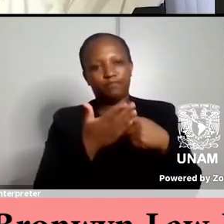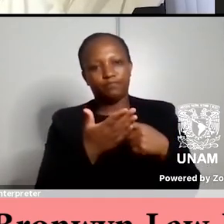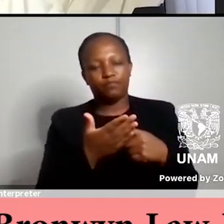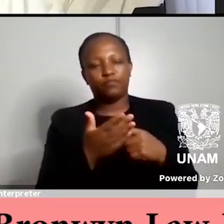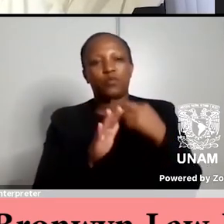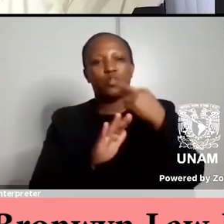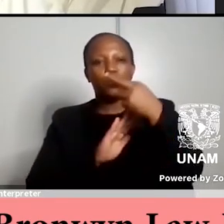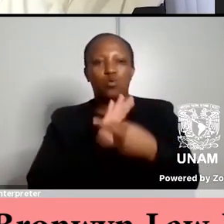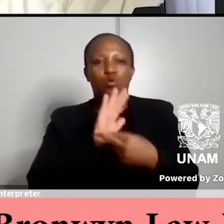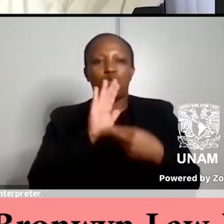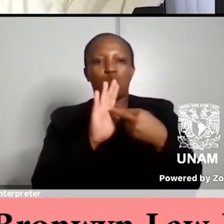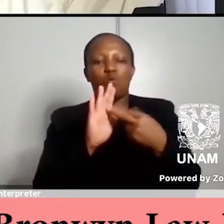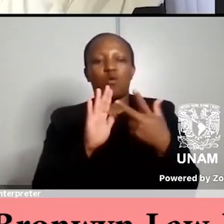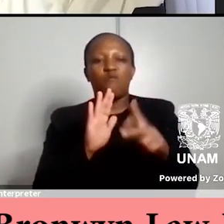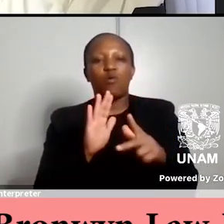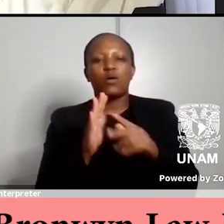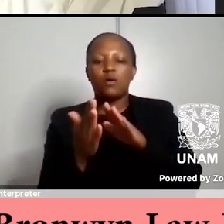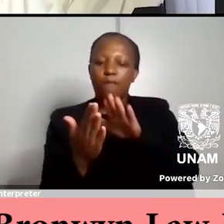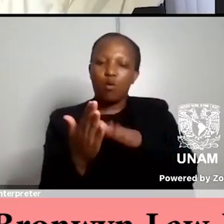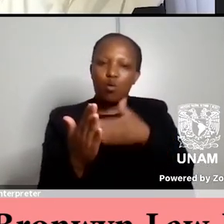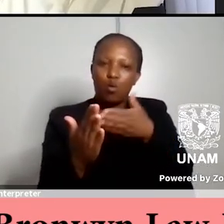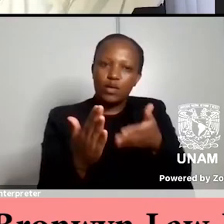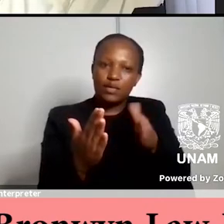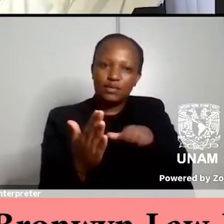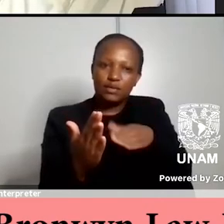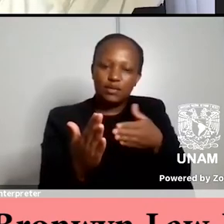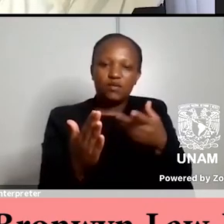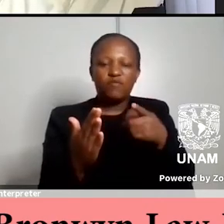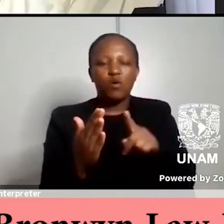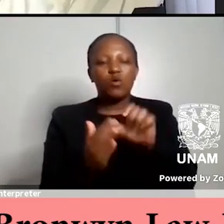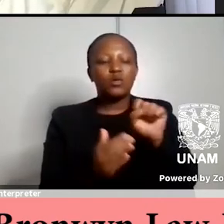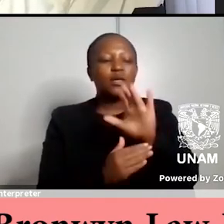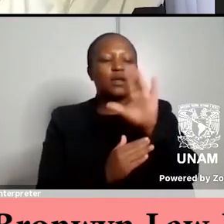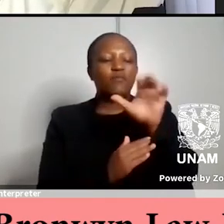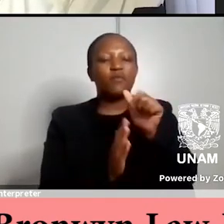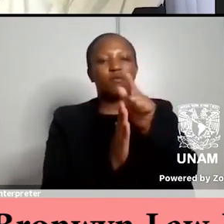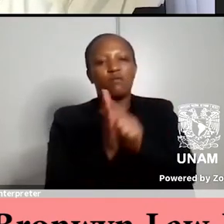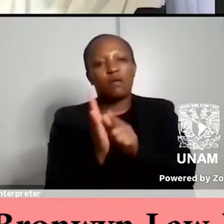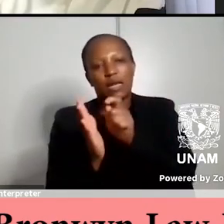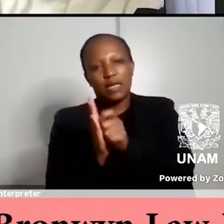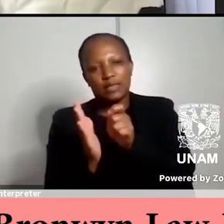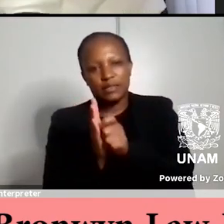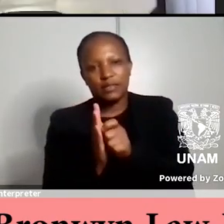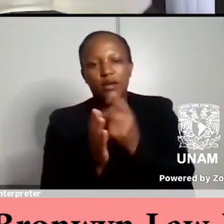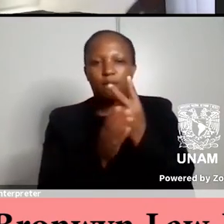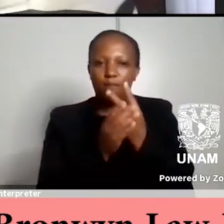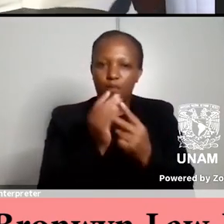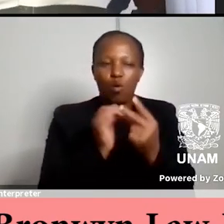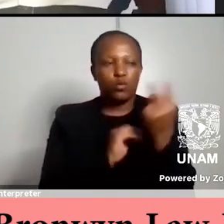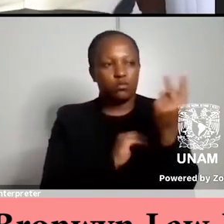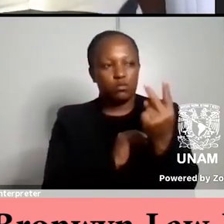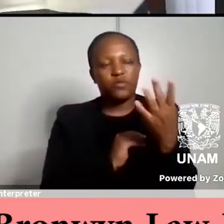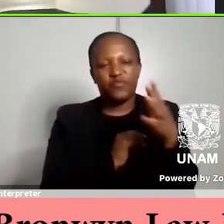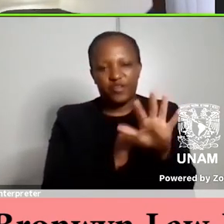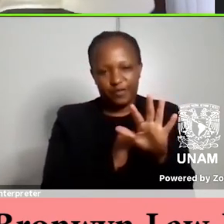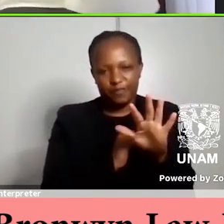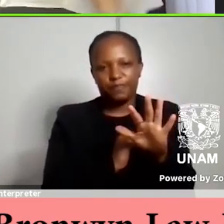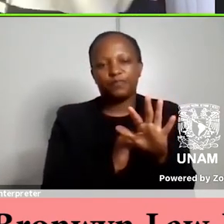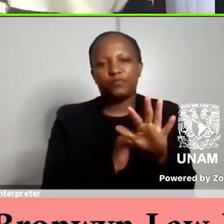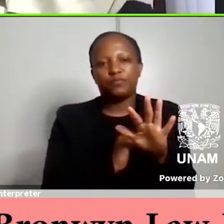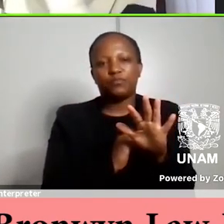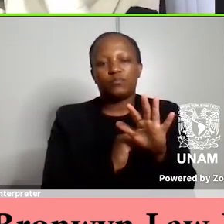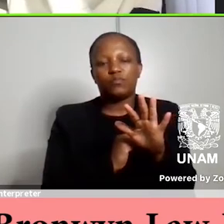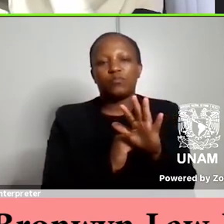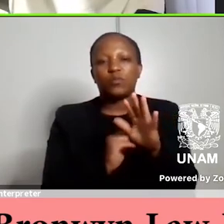of poetry in south african and mexican literature both of you uh touched on uh one or two poems um